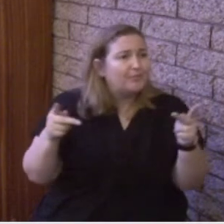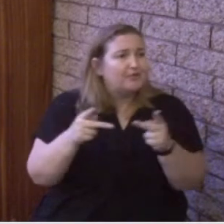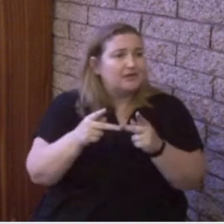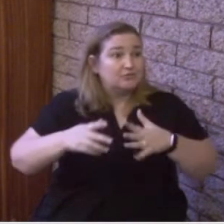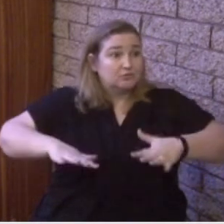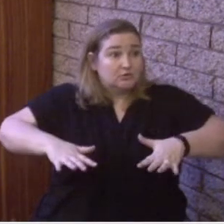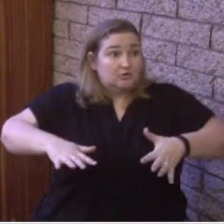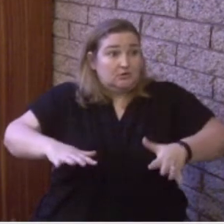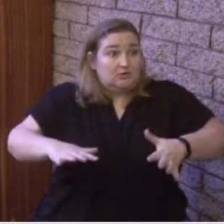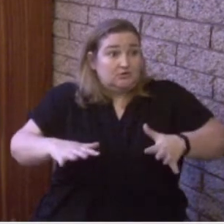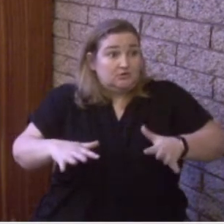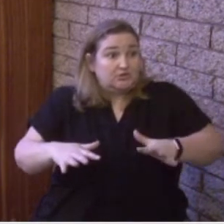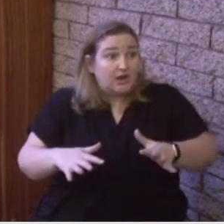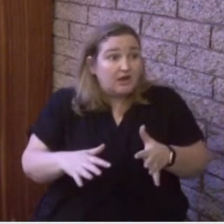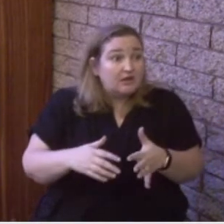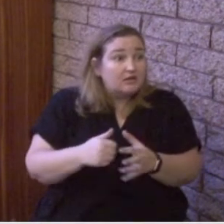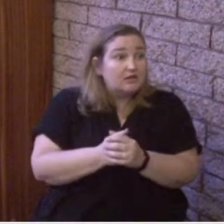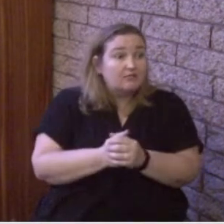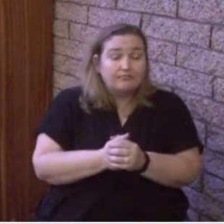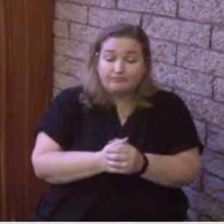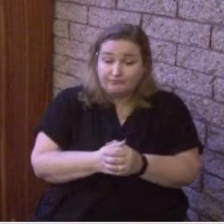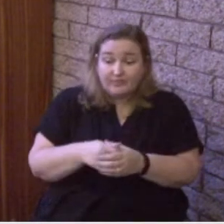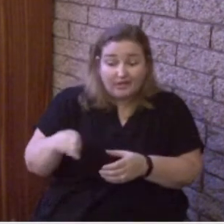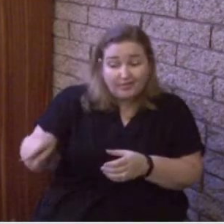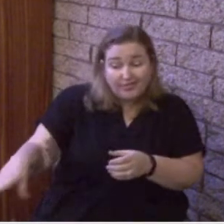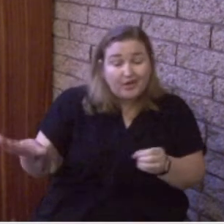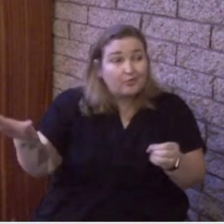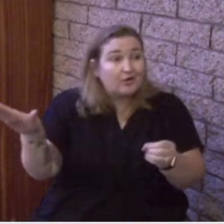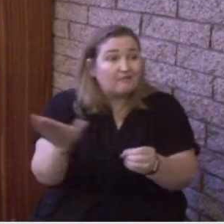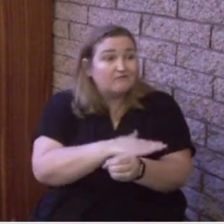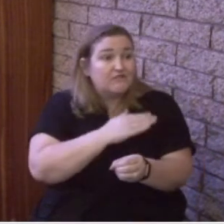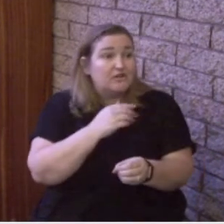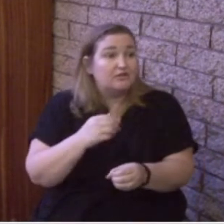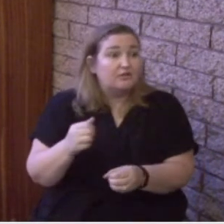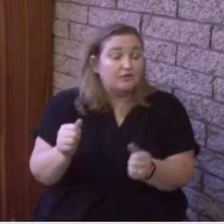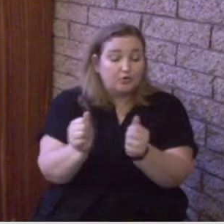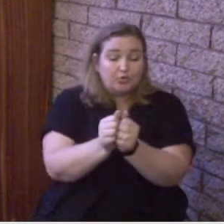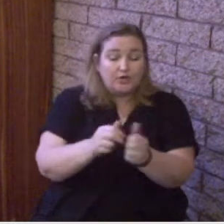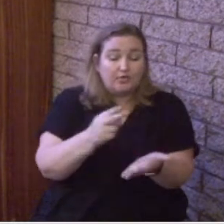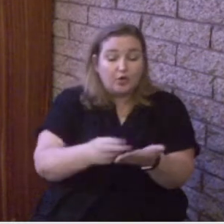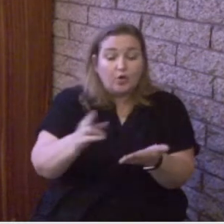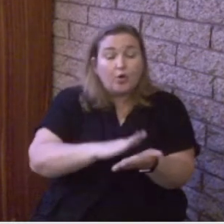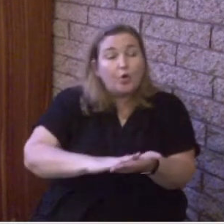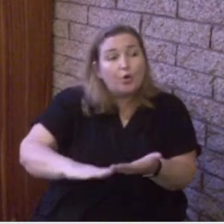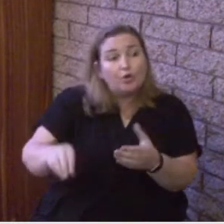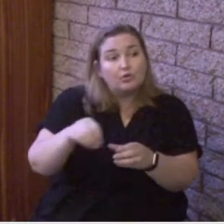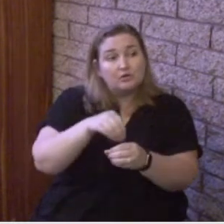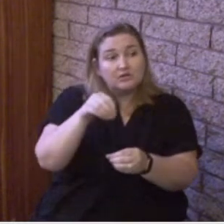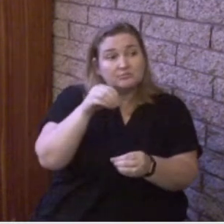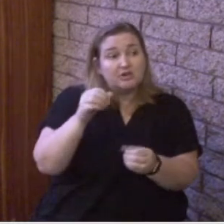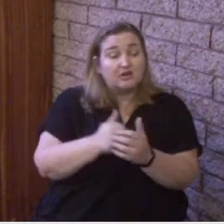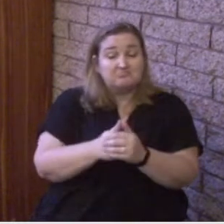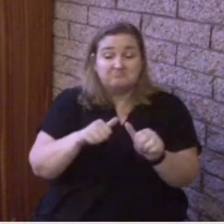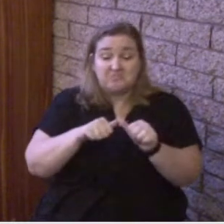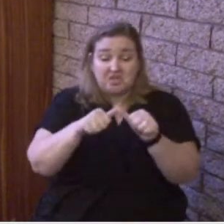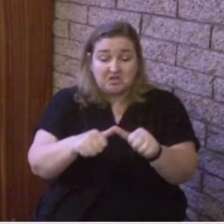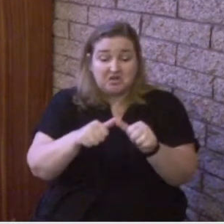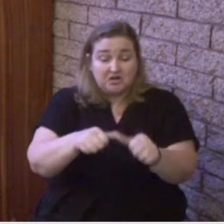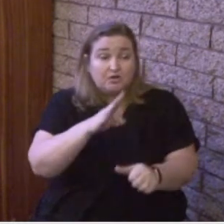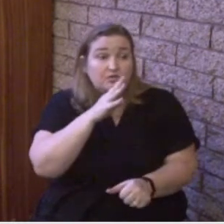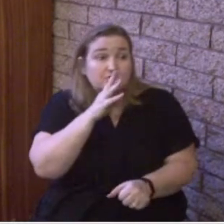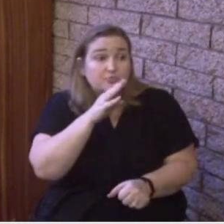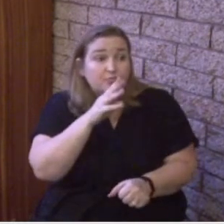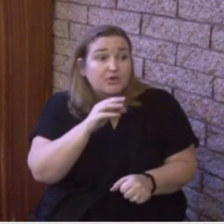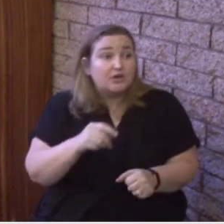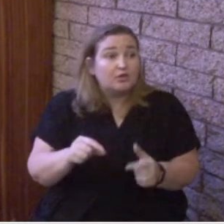filled with the Holy Spirit and continued to speak the word of God with boldness. Now